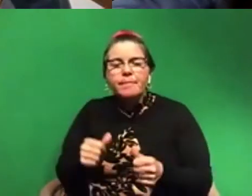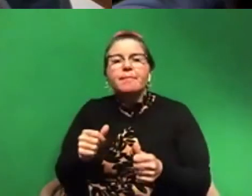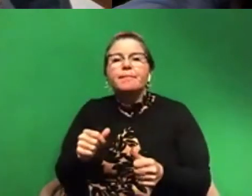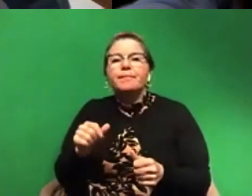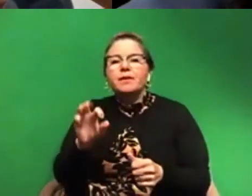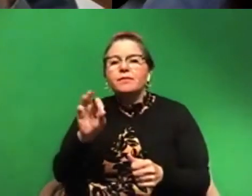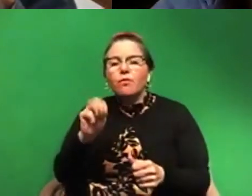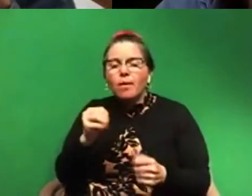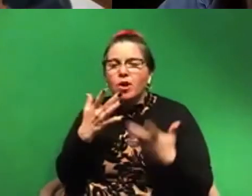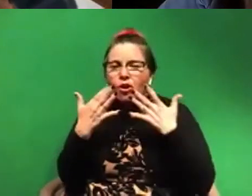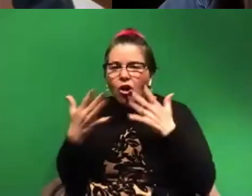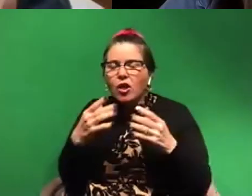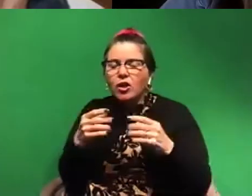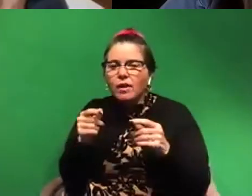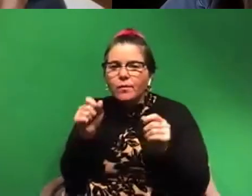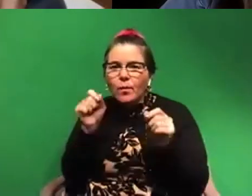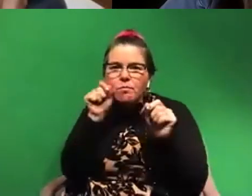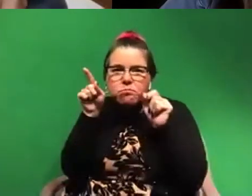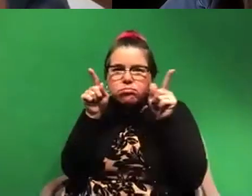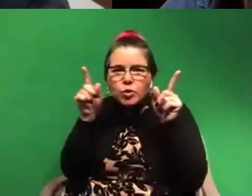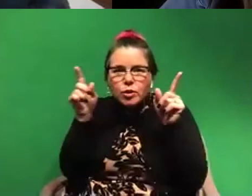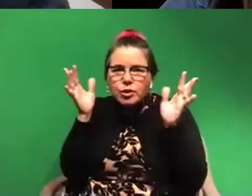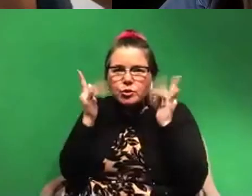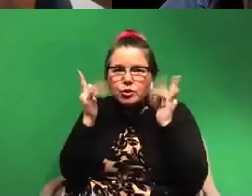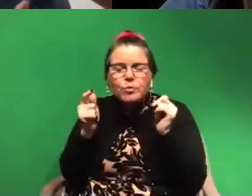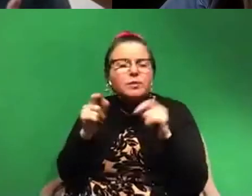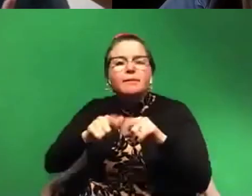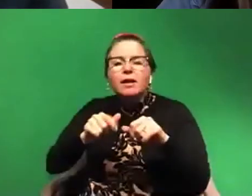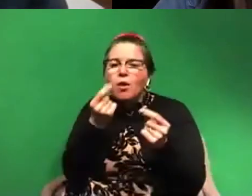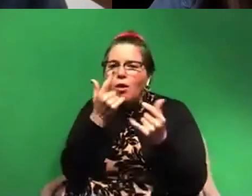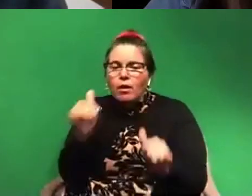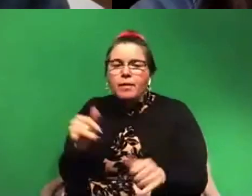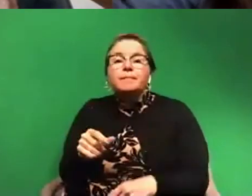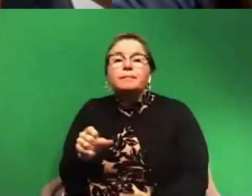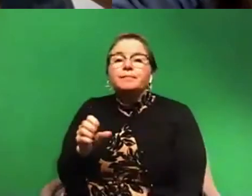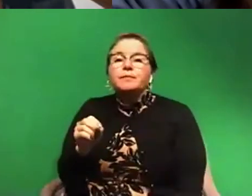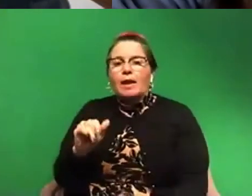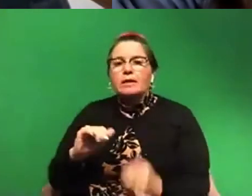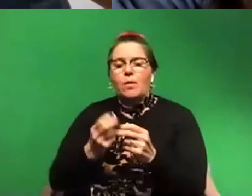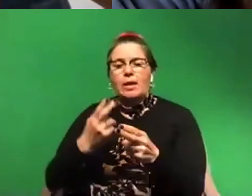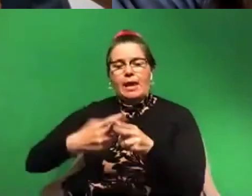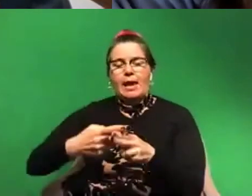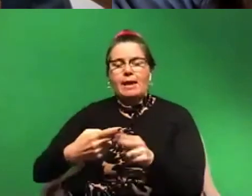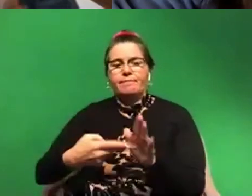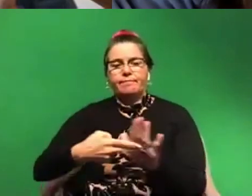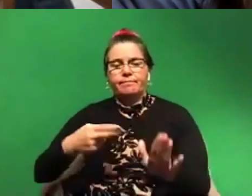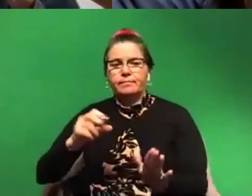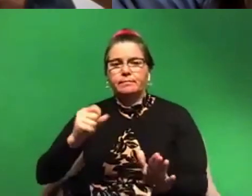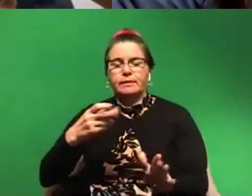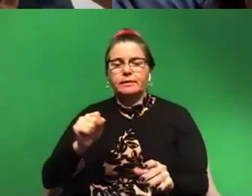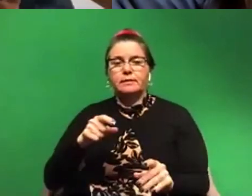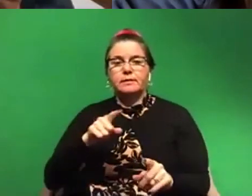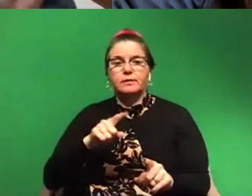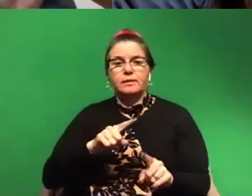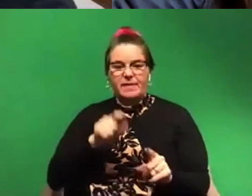color, the spiky bits, the non spiky bits, whatever, whatever the organism is. So that's how we name a species is because those things are different in this